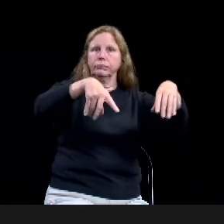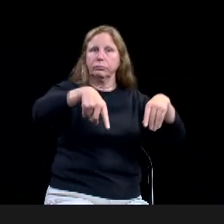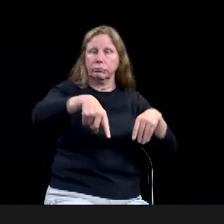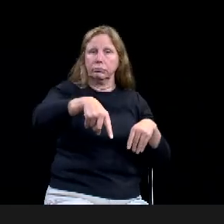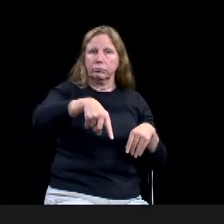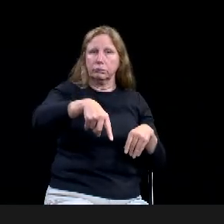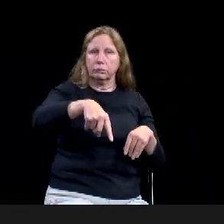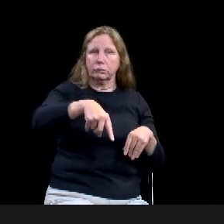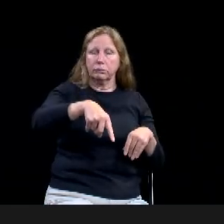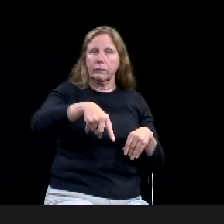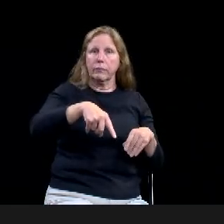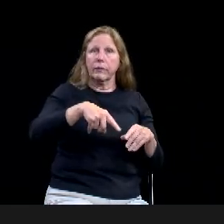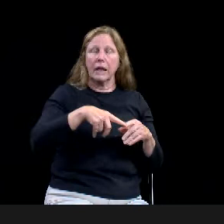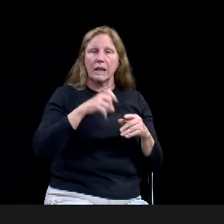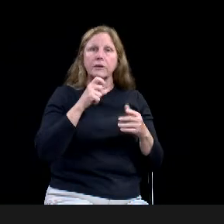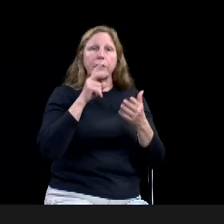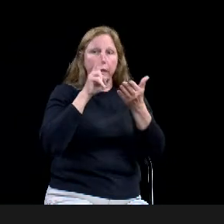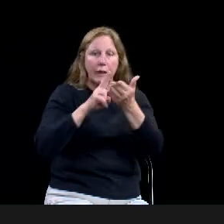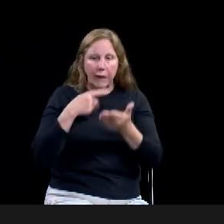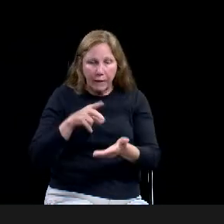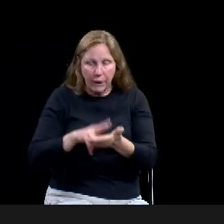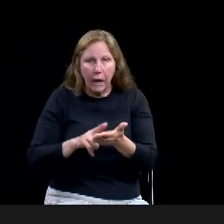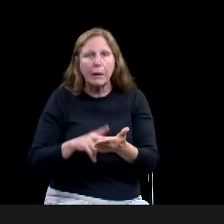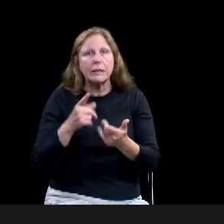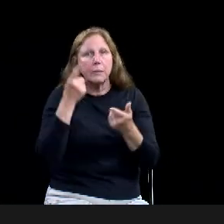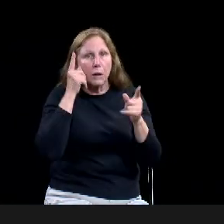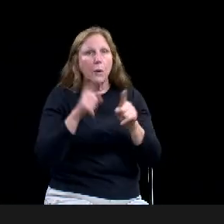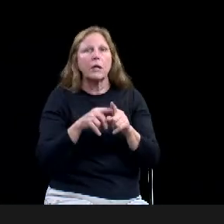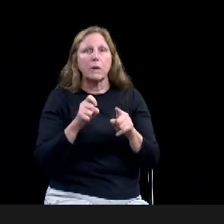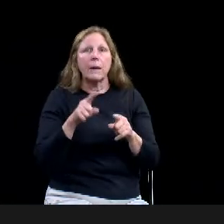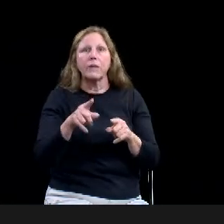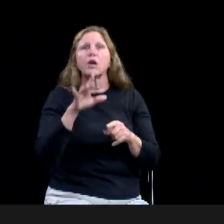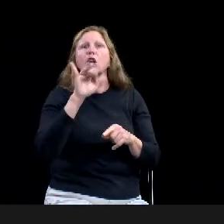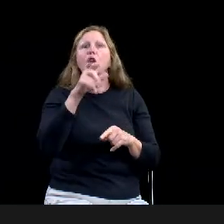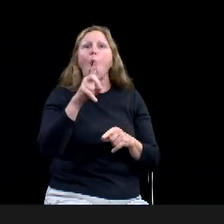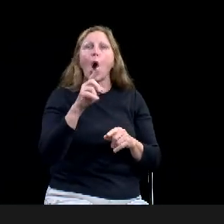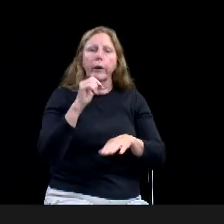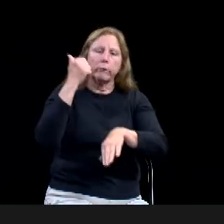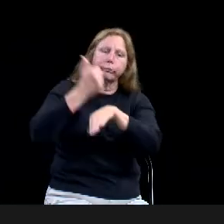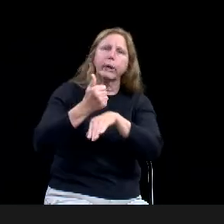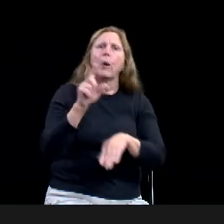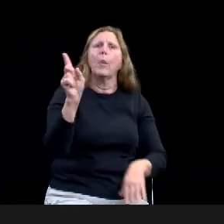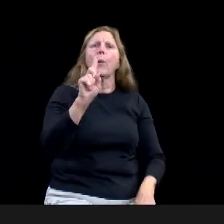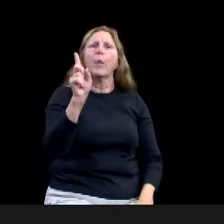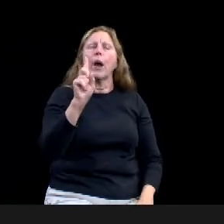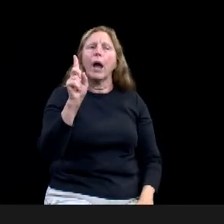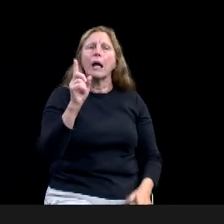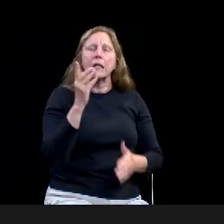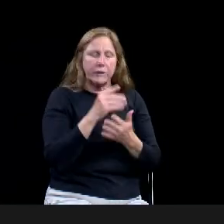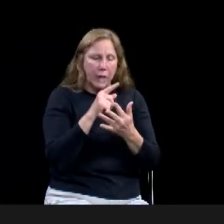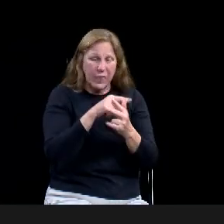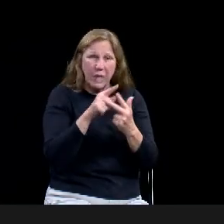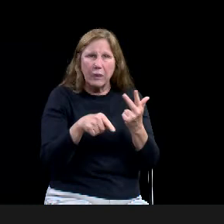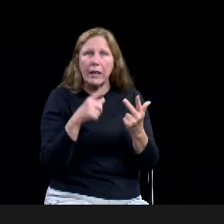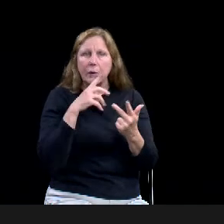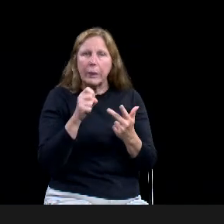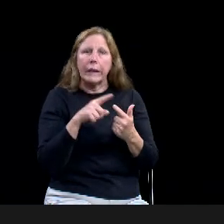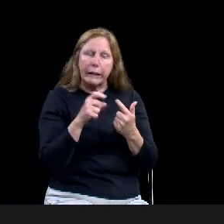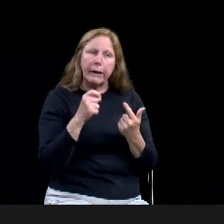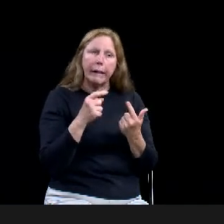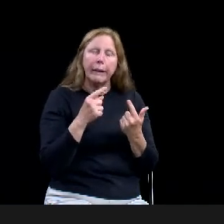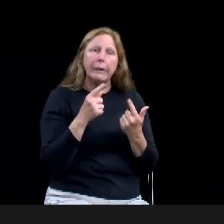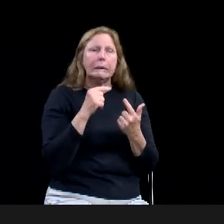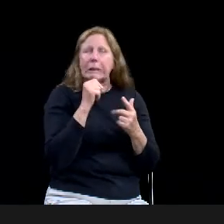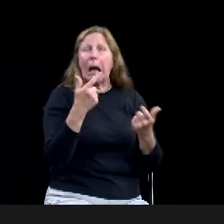things that have to be achieved. Um, but there is a process for that, that we work through our public works, uh, traffic department, uh,